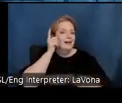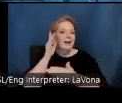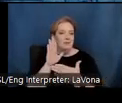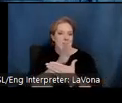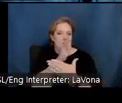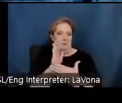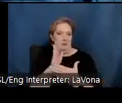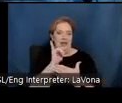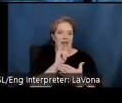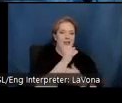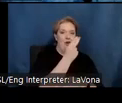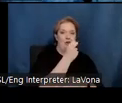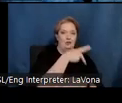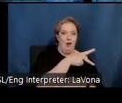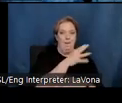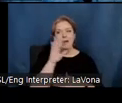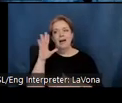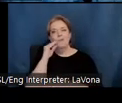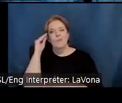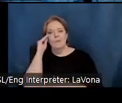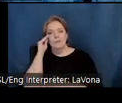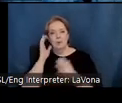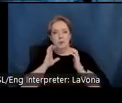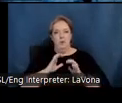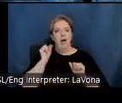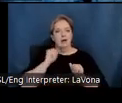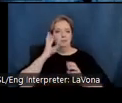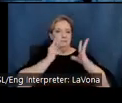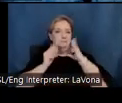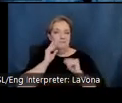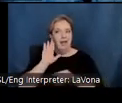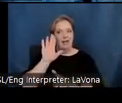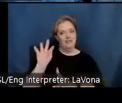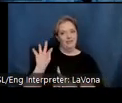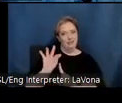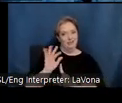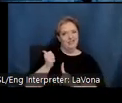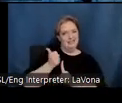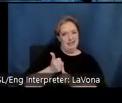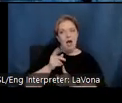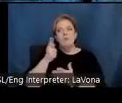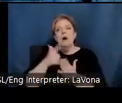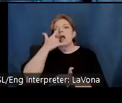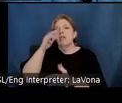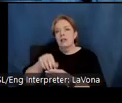and living spaces where clients could experience Maloof furniture first-hand in a domestic setting.